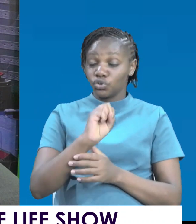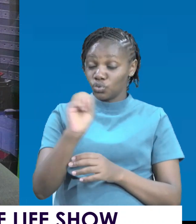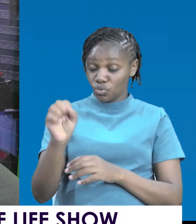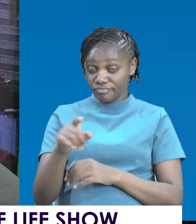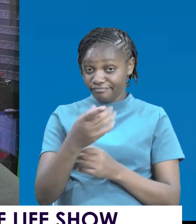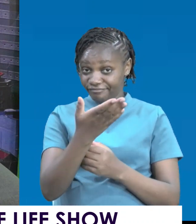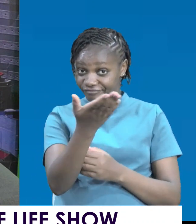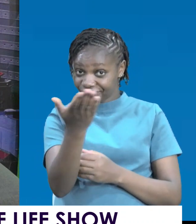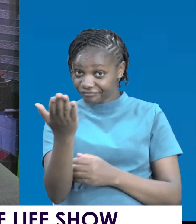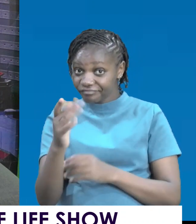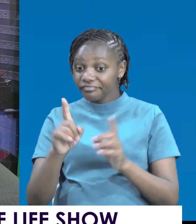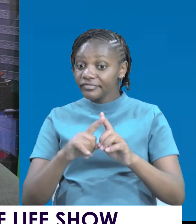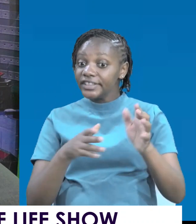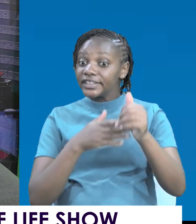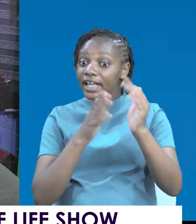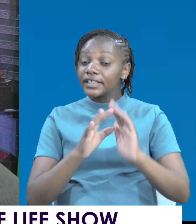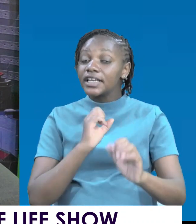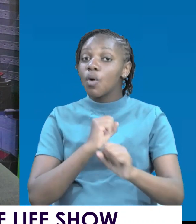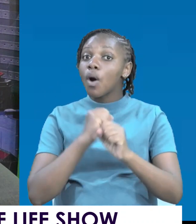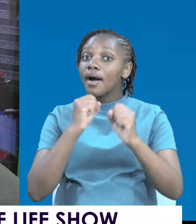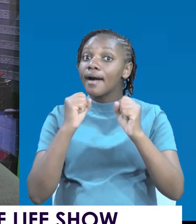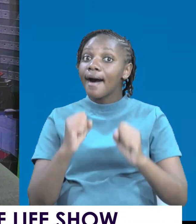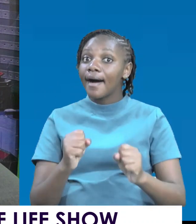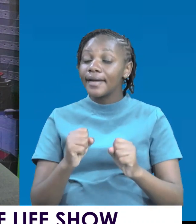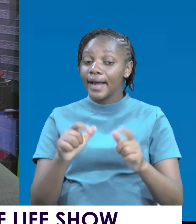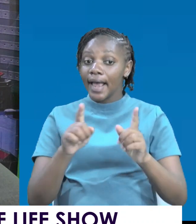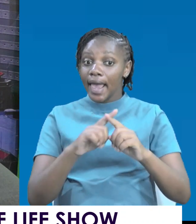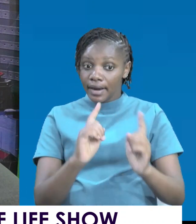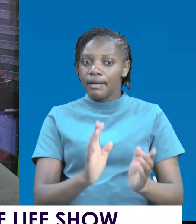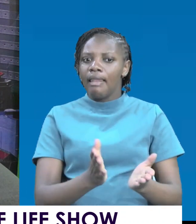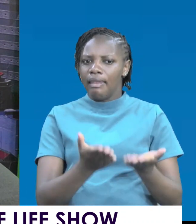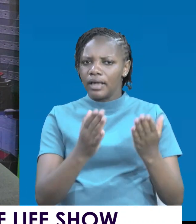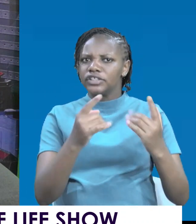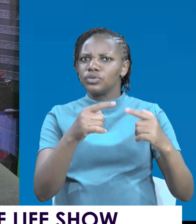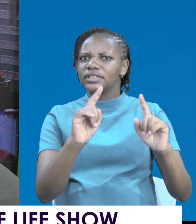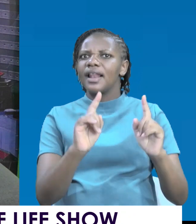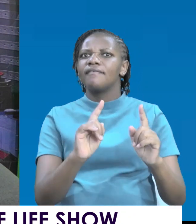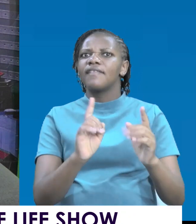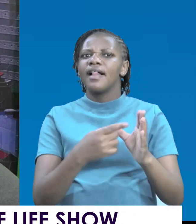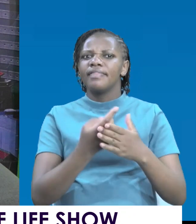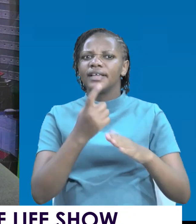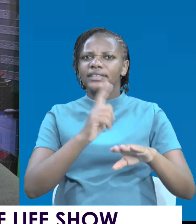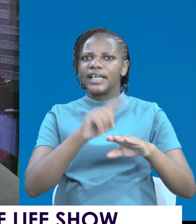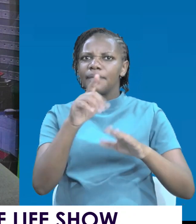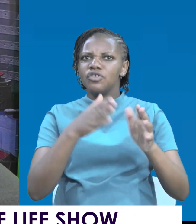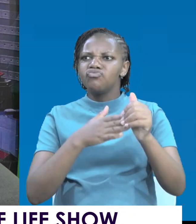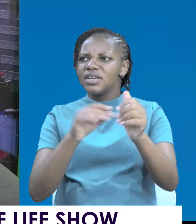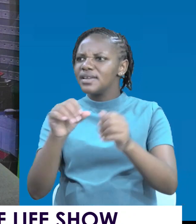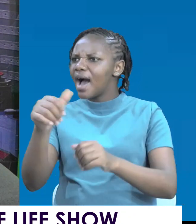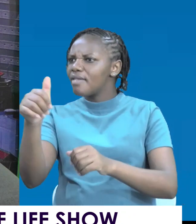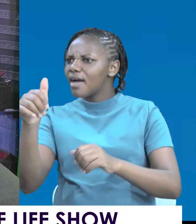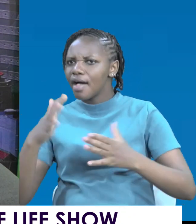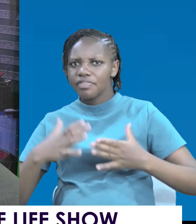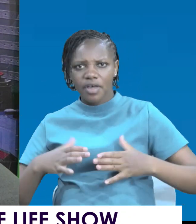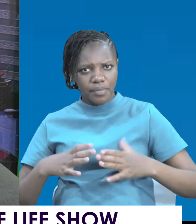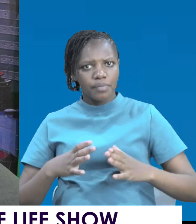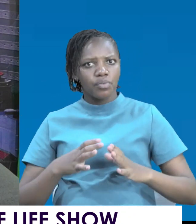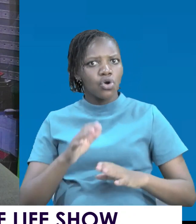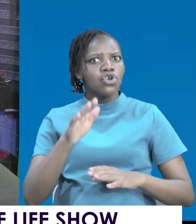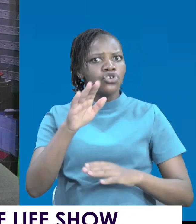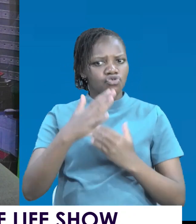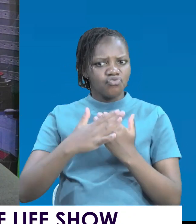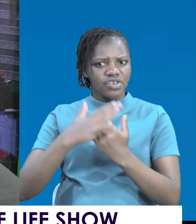leader work hard to raise yourself up so that as you lead the many people, you are